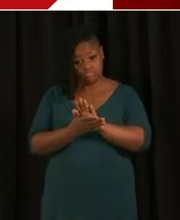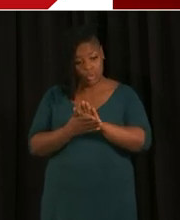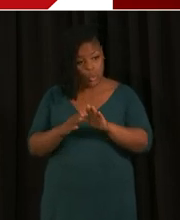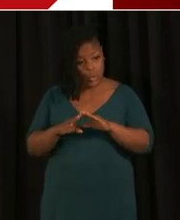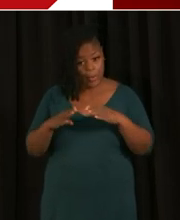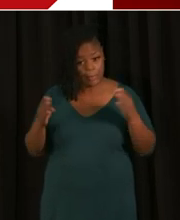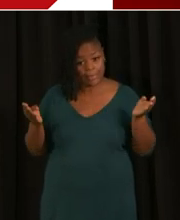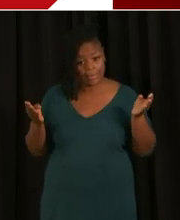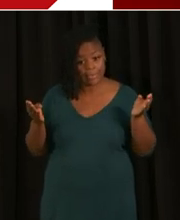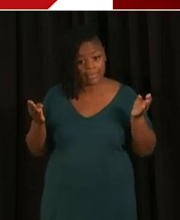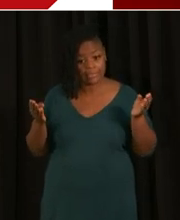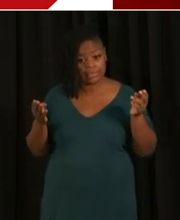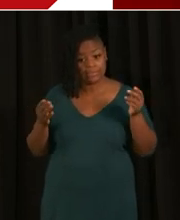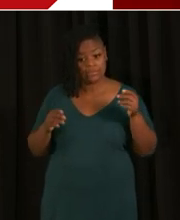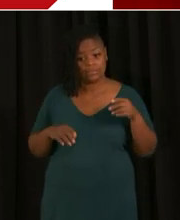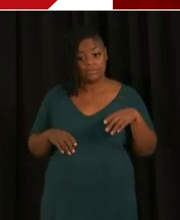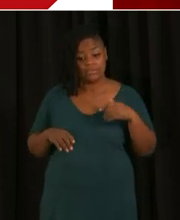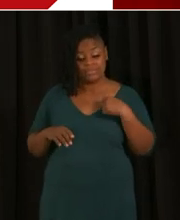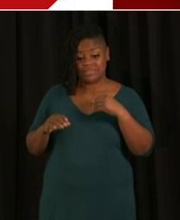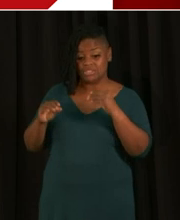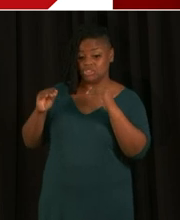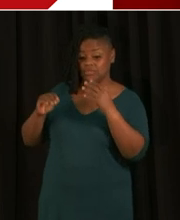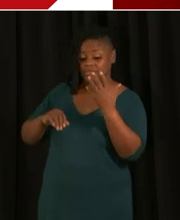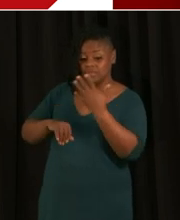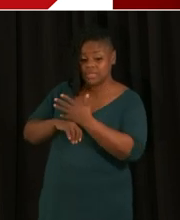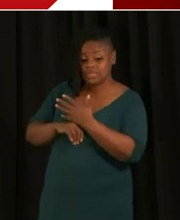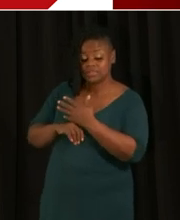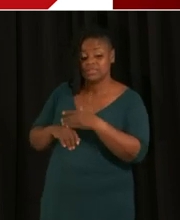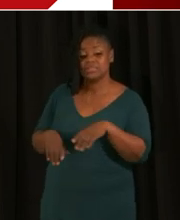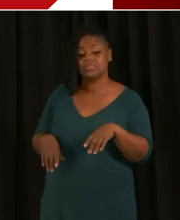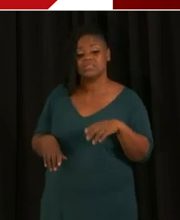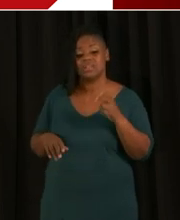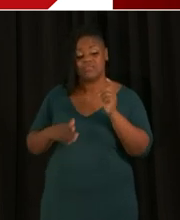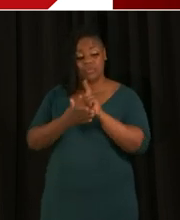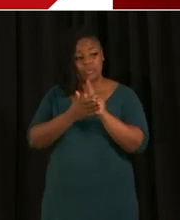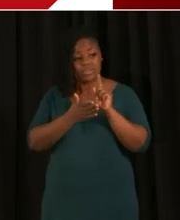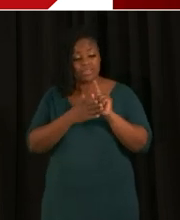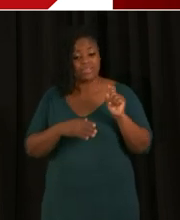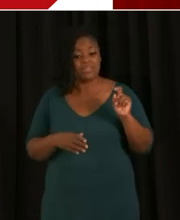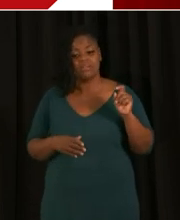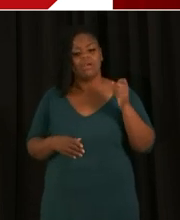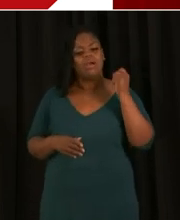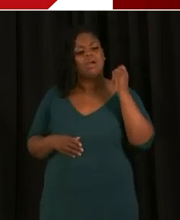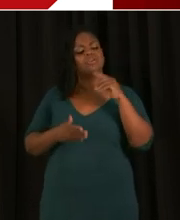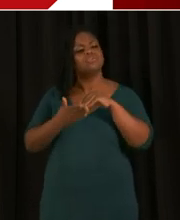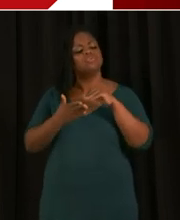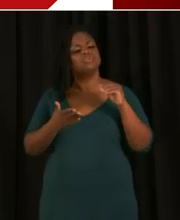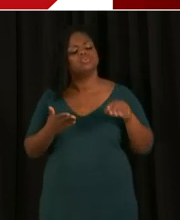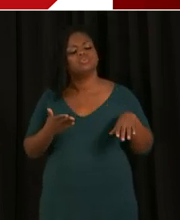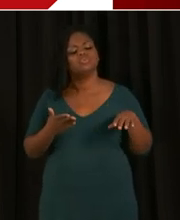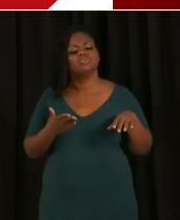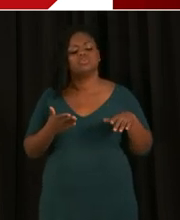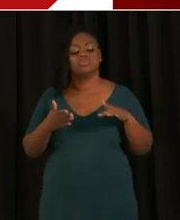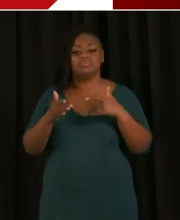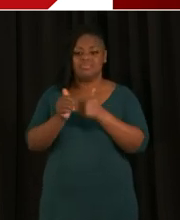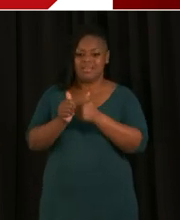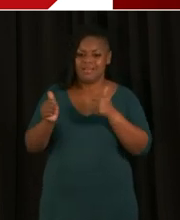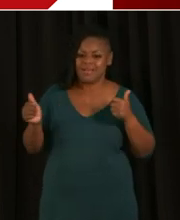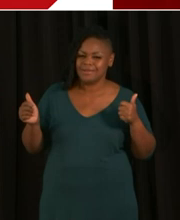are falling behind, not only on reading and math, they're falling behind, I mean, the social and emotional,